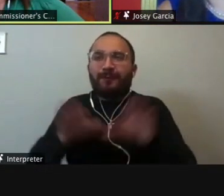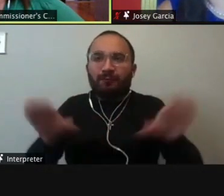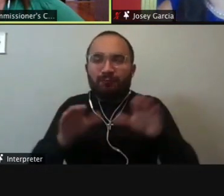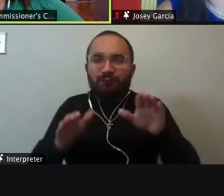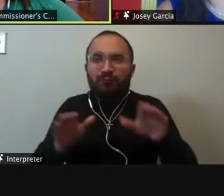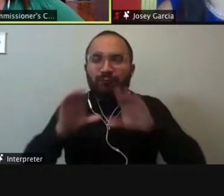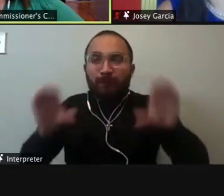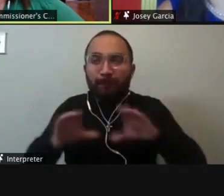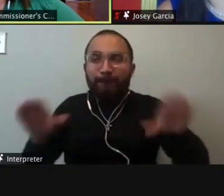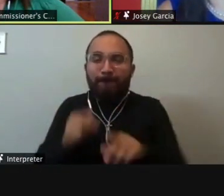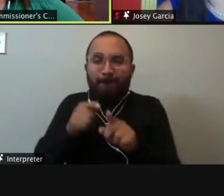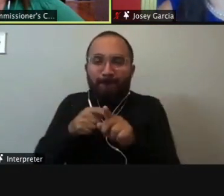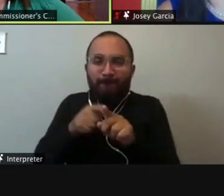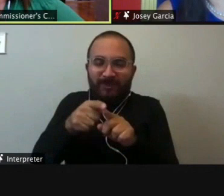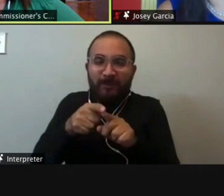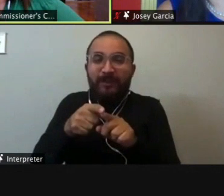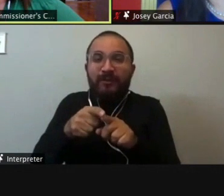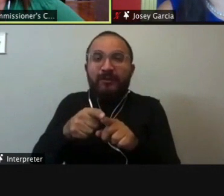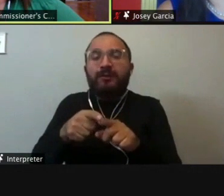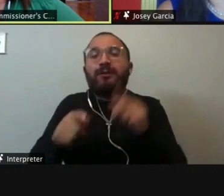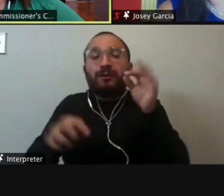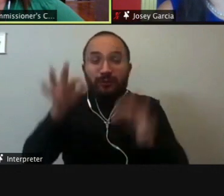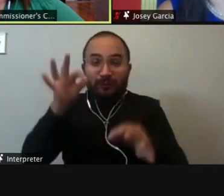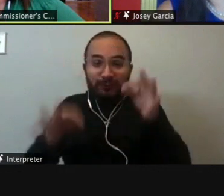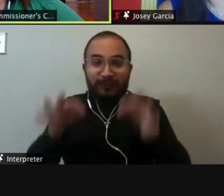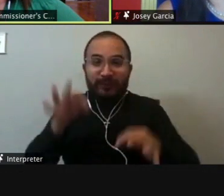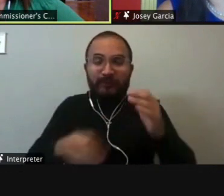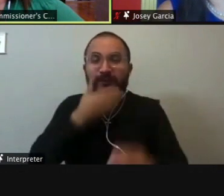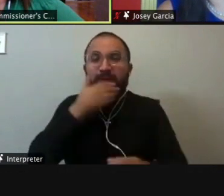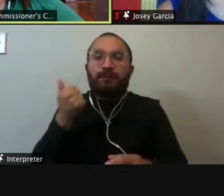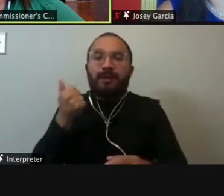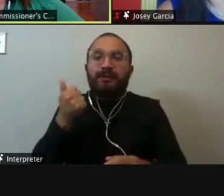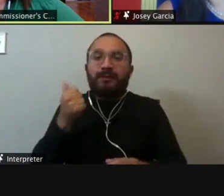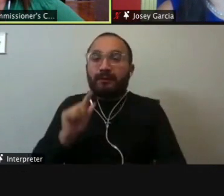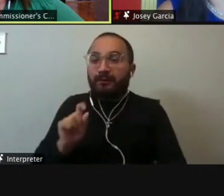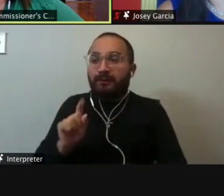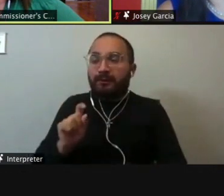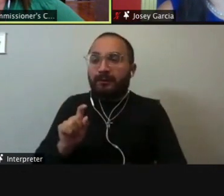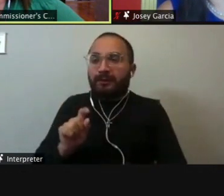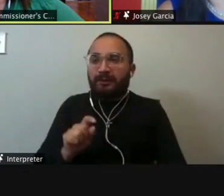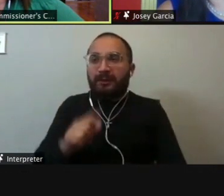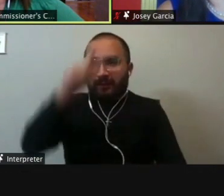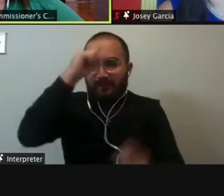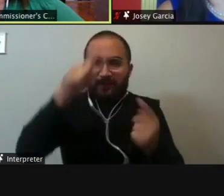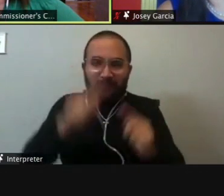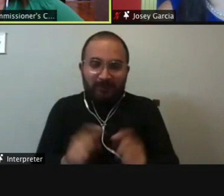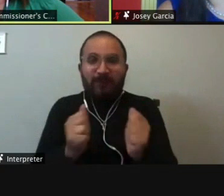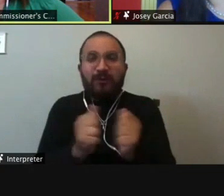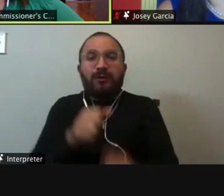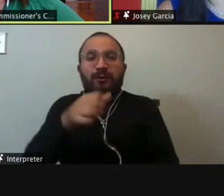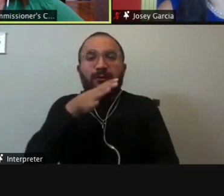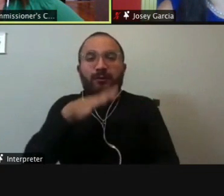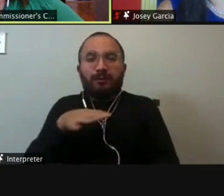rather than only incarcerate? I'm with, with Ms. This will be quick. I'm with Ms. Horte. And I believe that Ms.